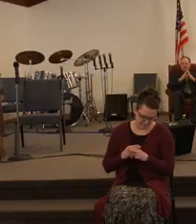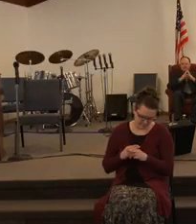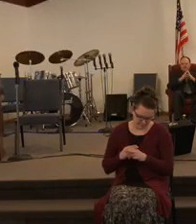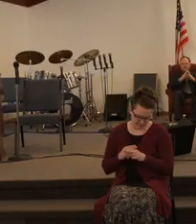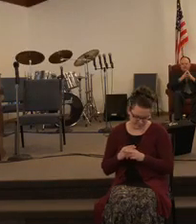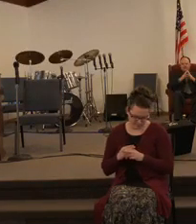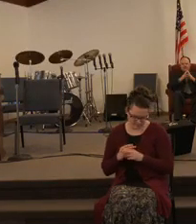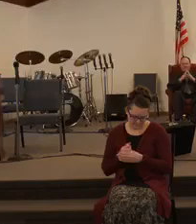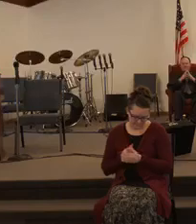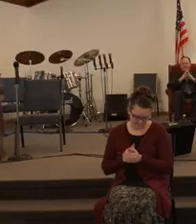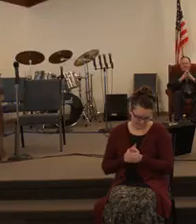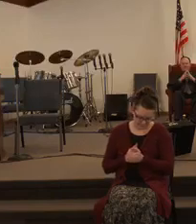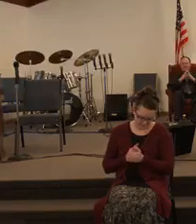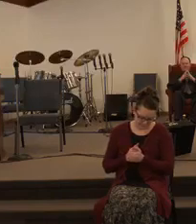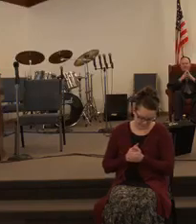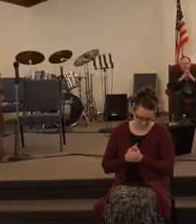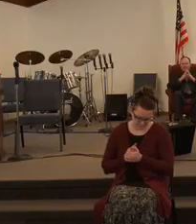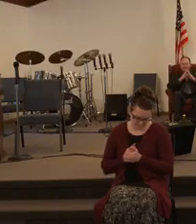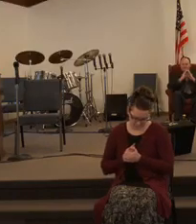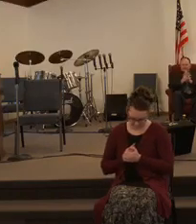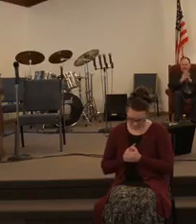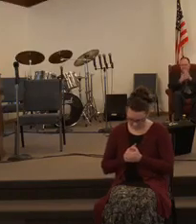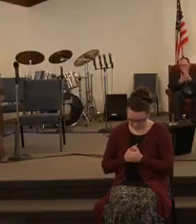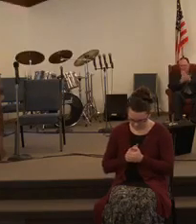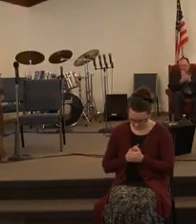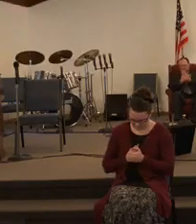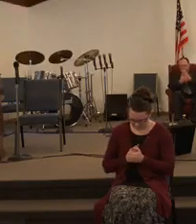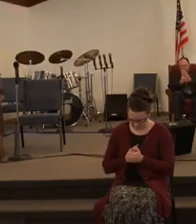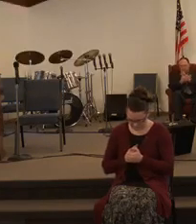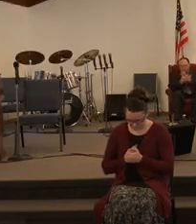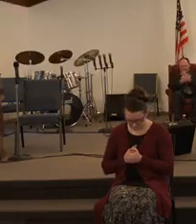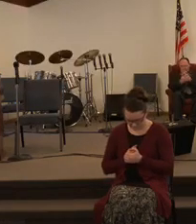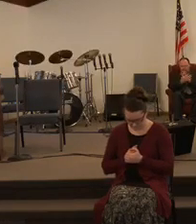door Oh, I love you Oh,